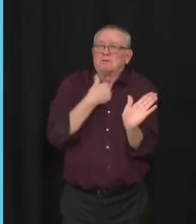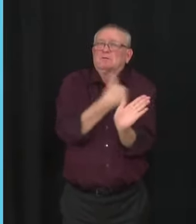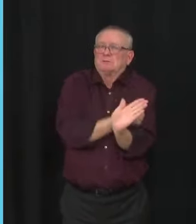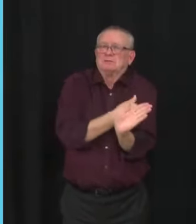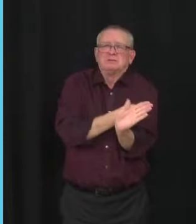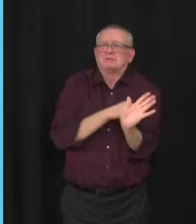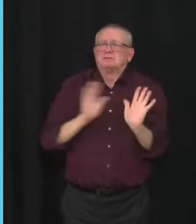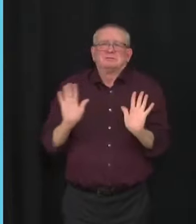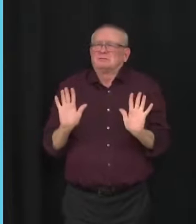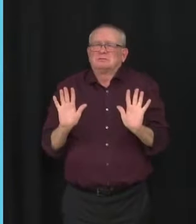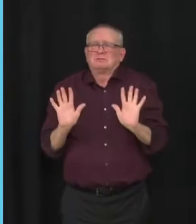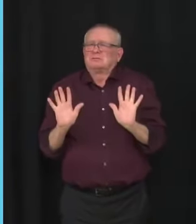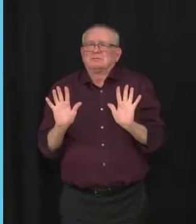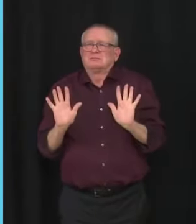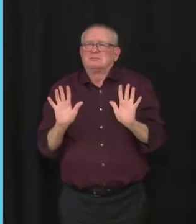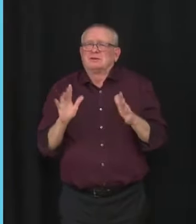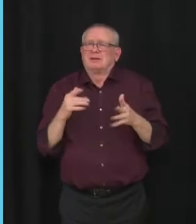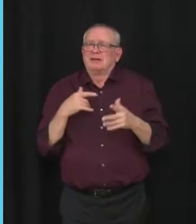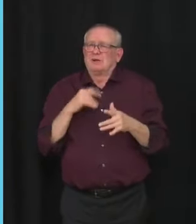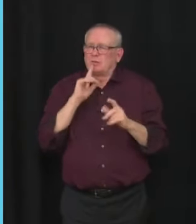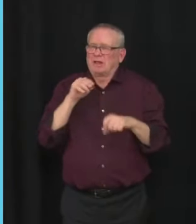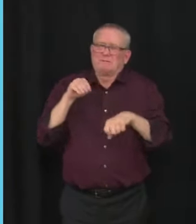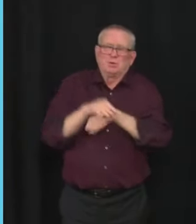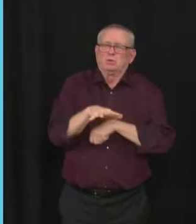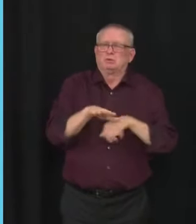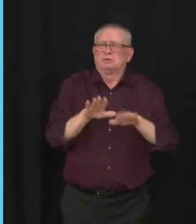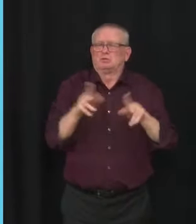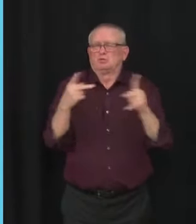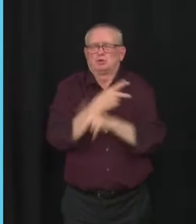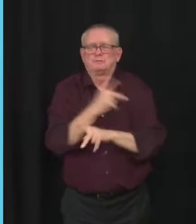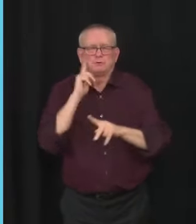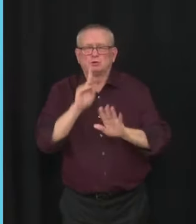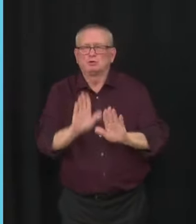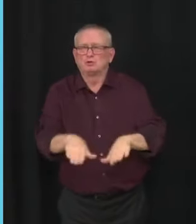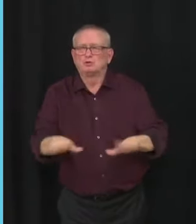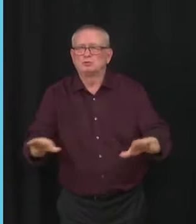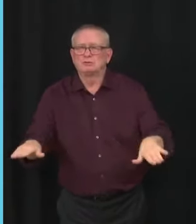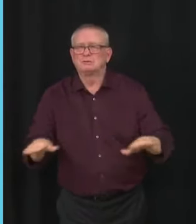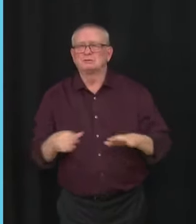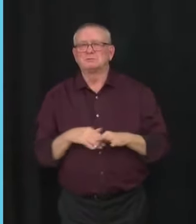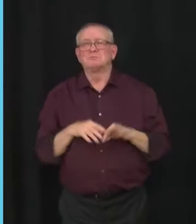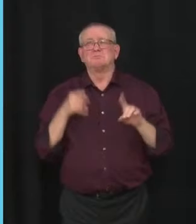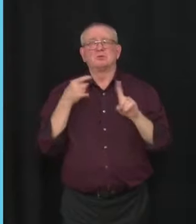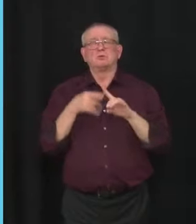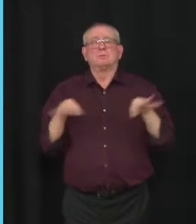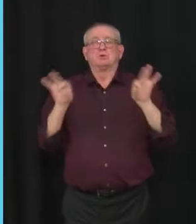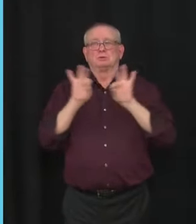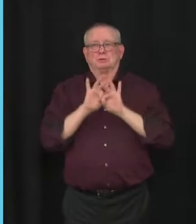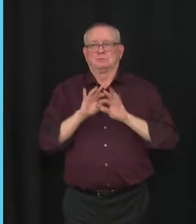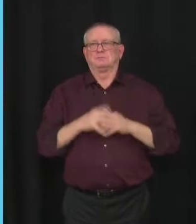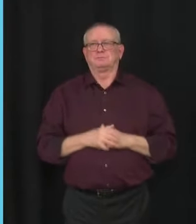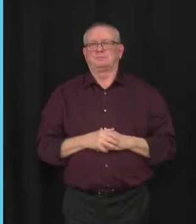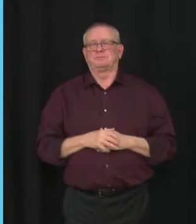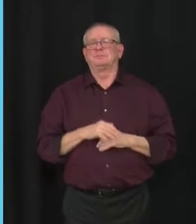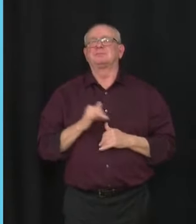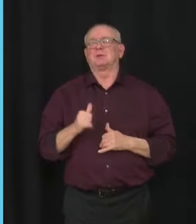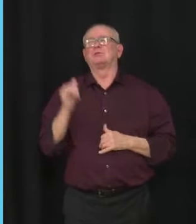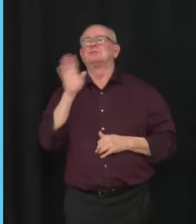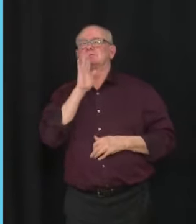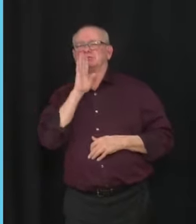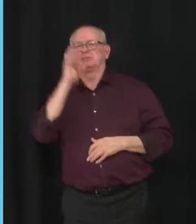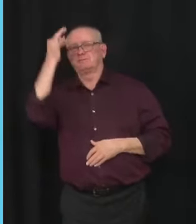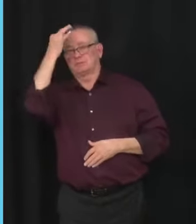significant level. So, alors, ça veut dire que nous nous